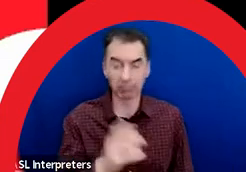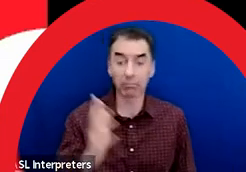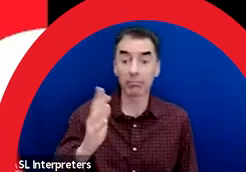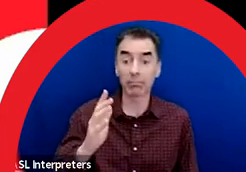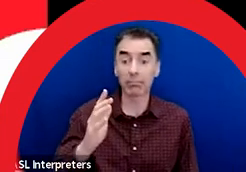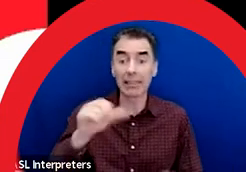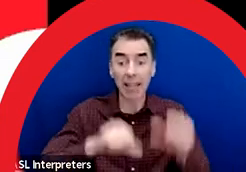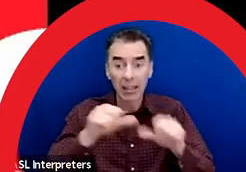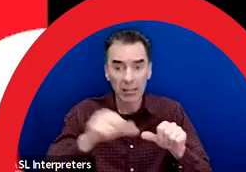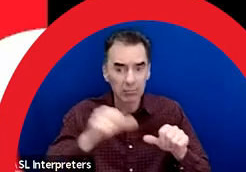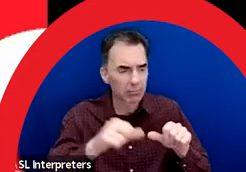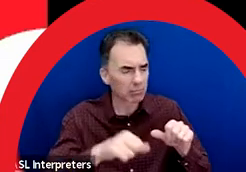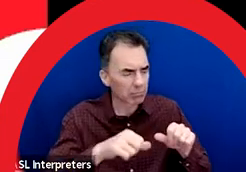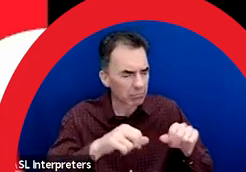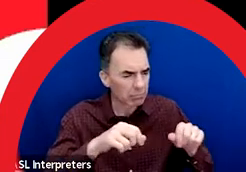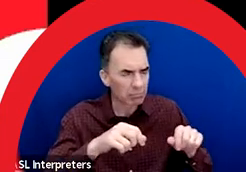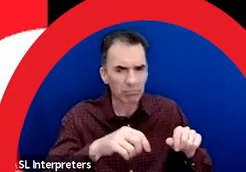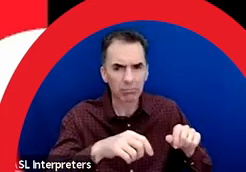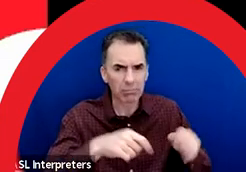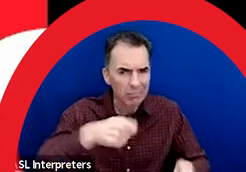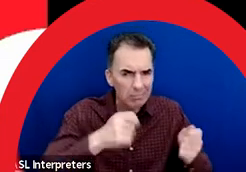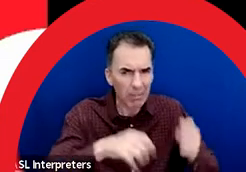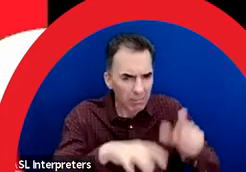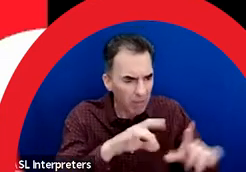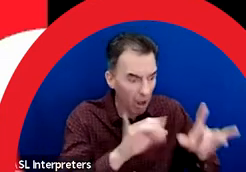to Indigenous people for some 12,000 years before that.